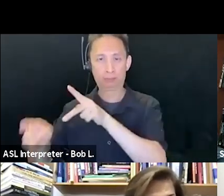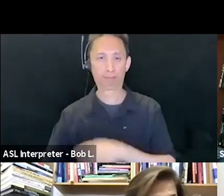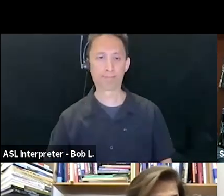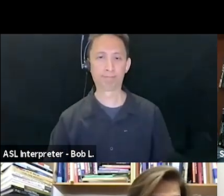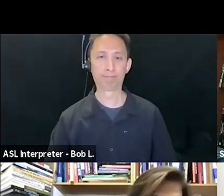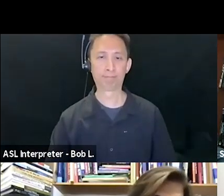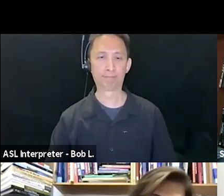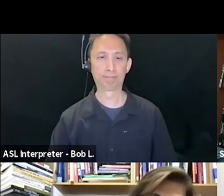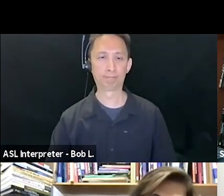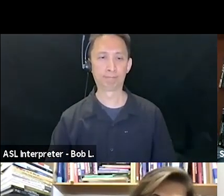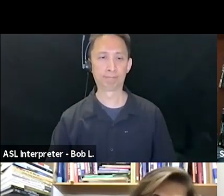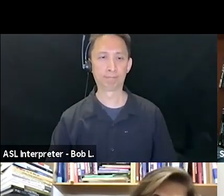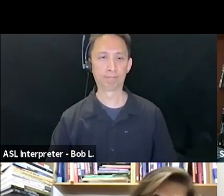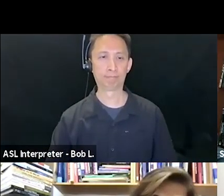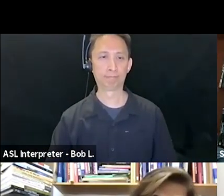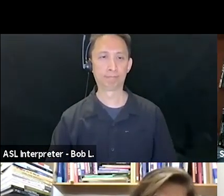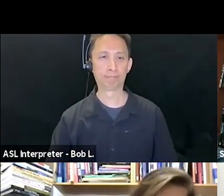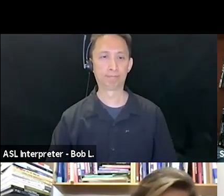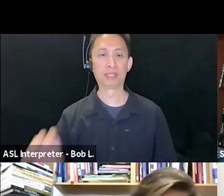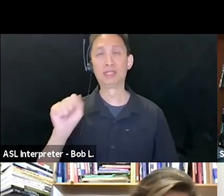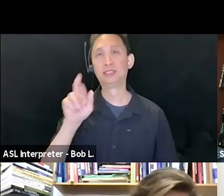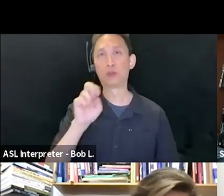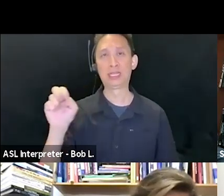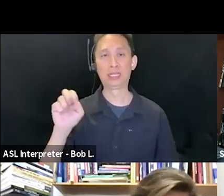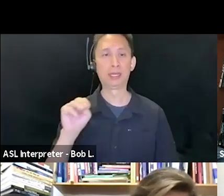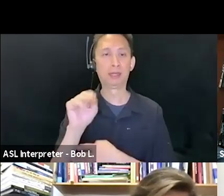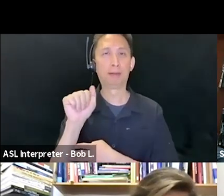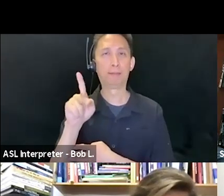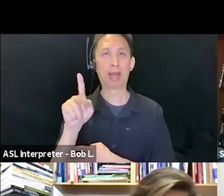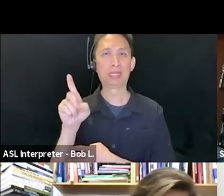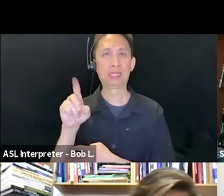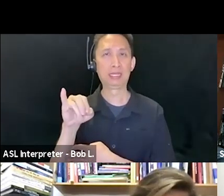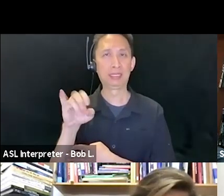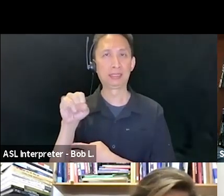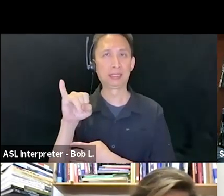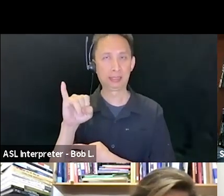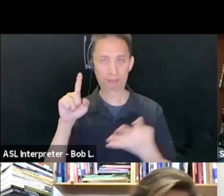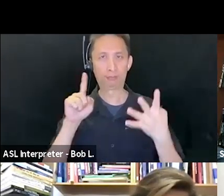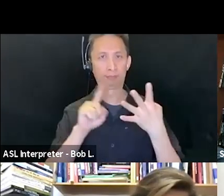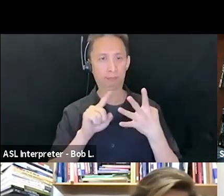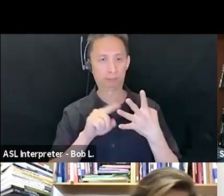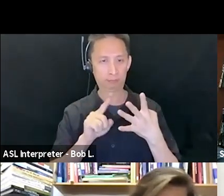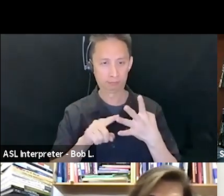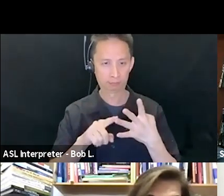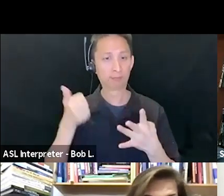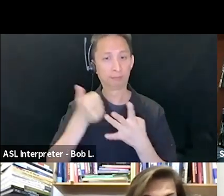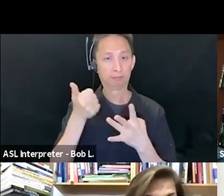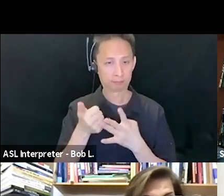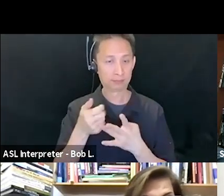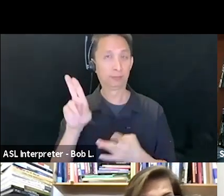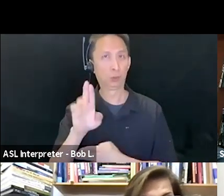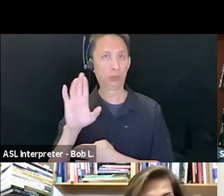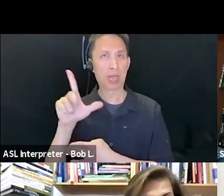is professor in the departments of English and comparative literature at UCLA. In addition to writing two remarkable books on William